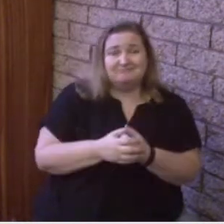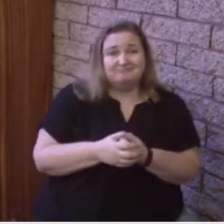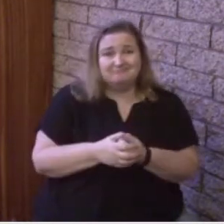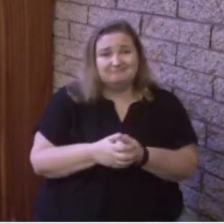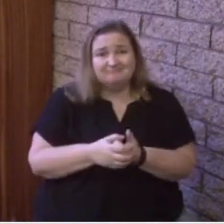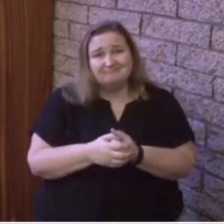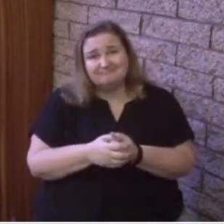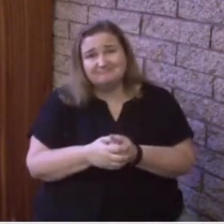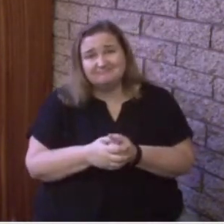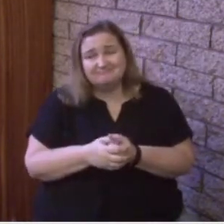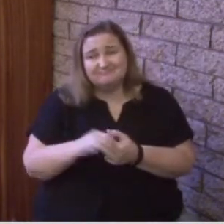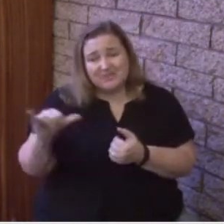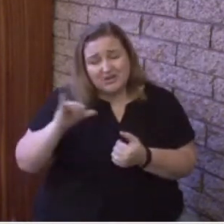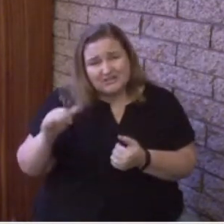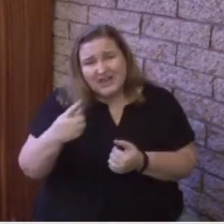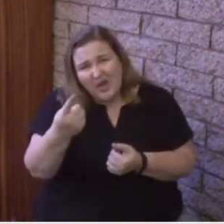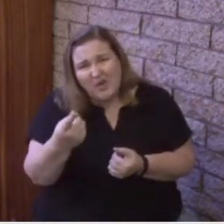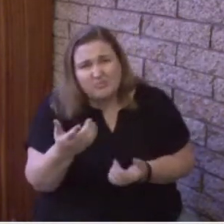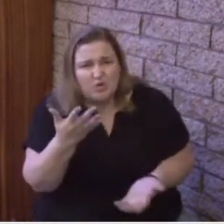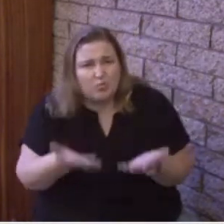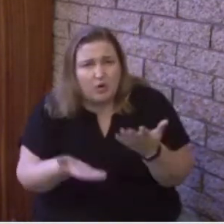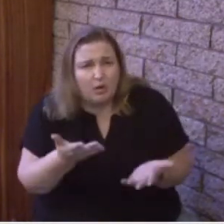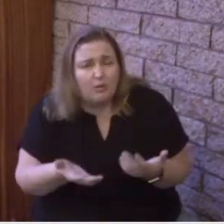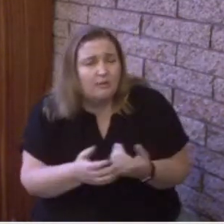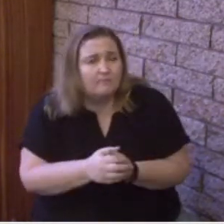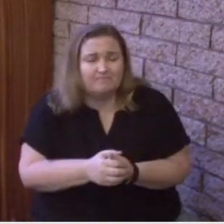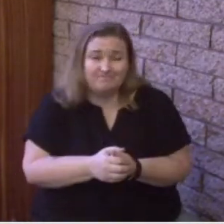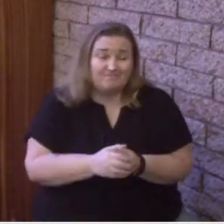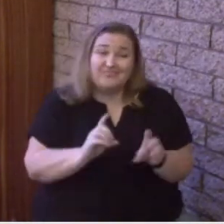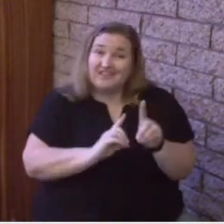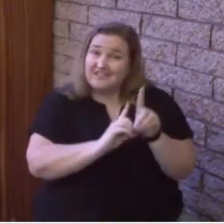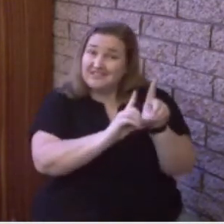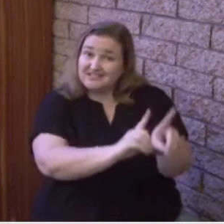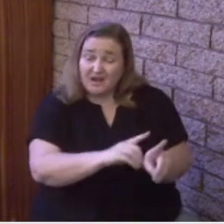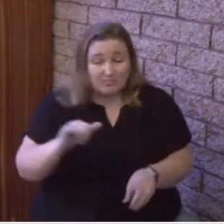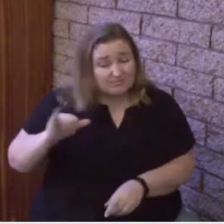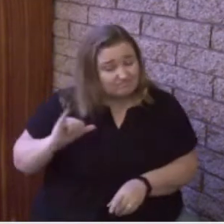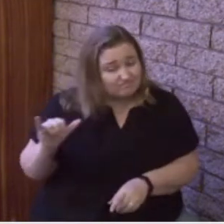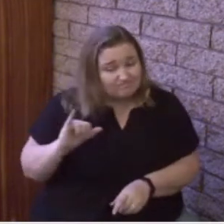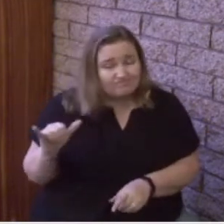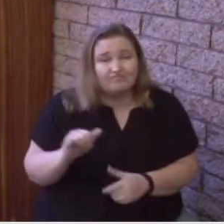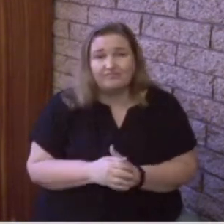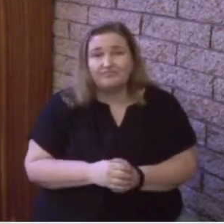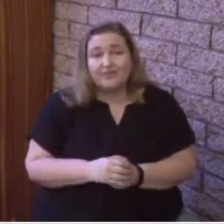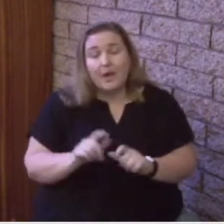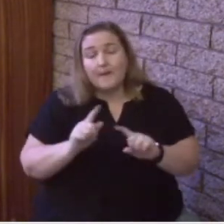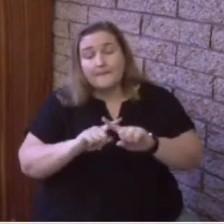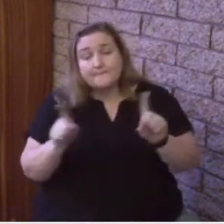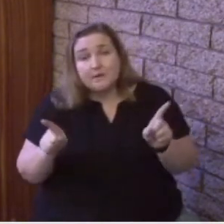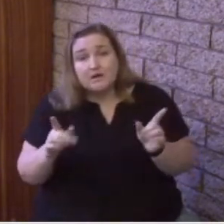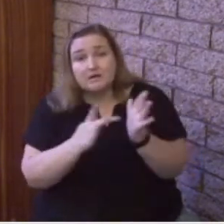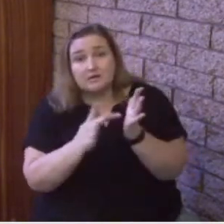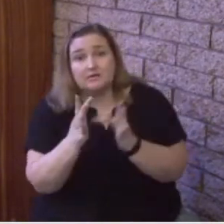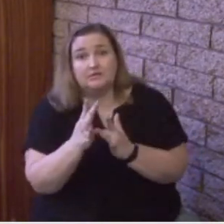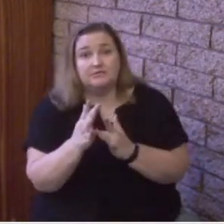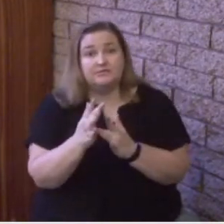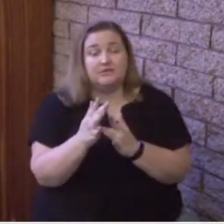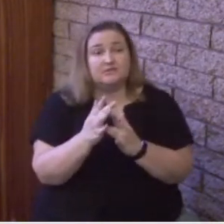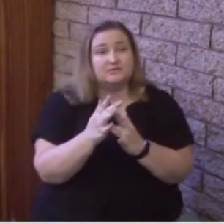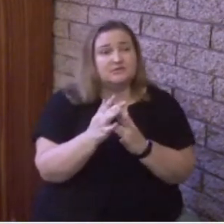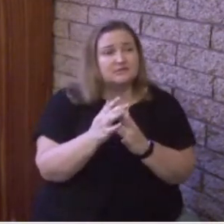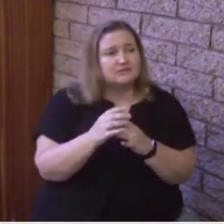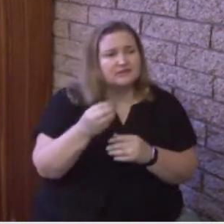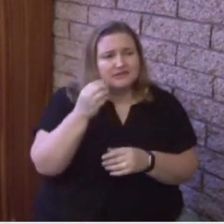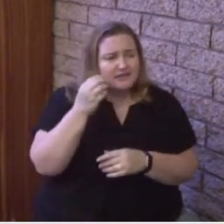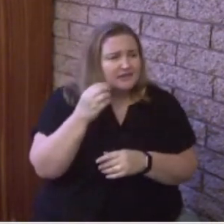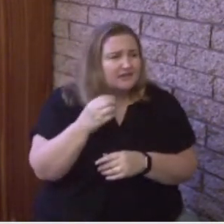you would either. Neither did the disciples. But Jesus has already explained that His purpose on earth